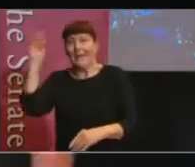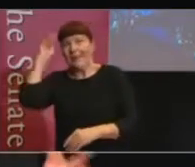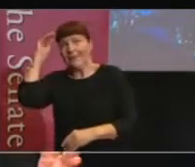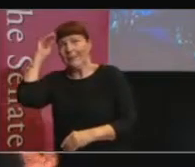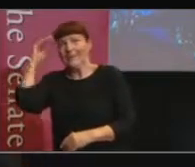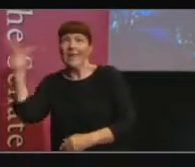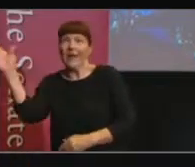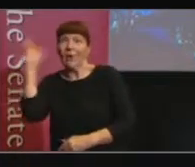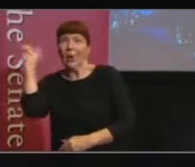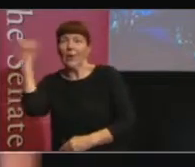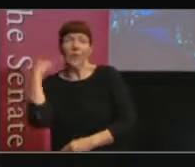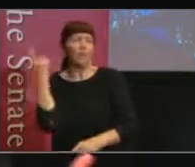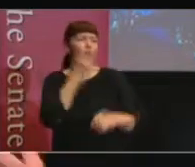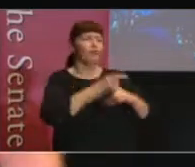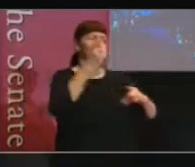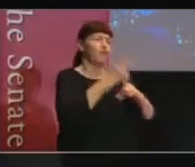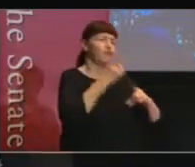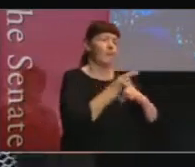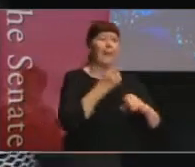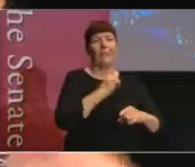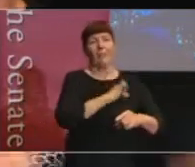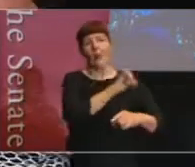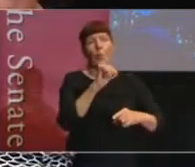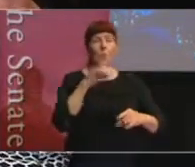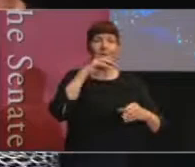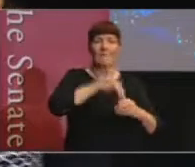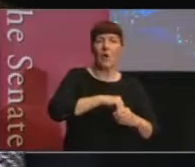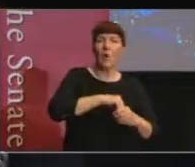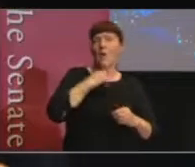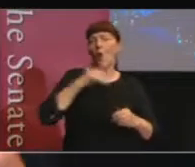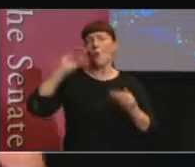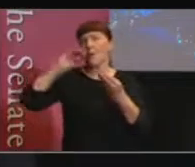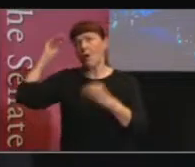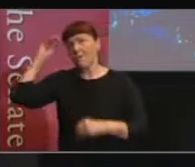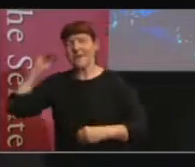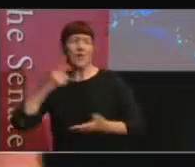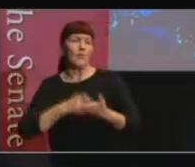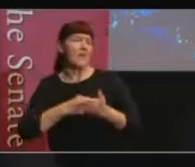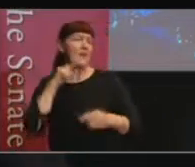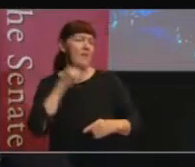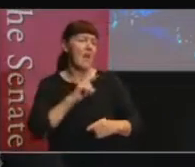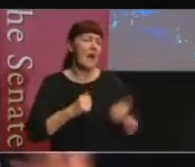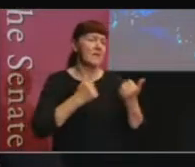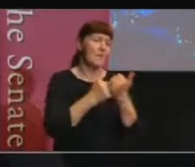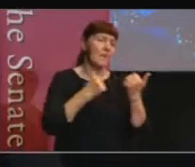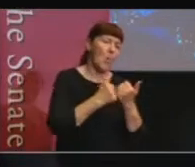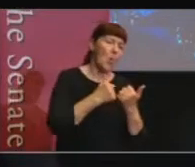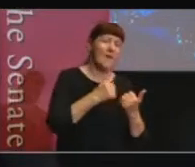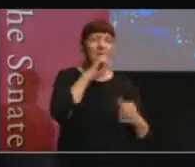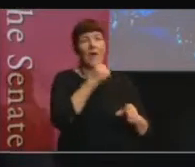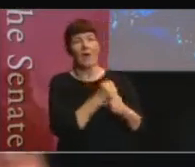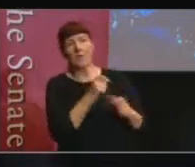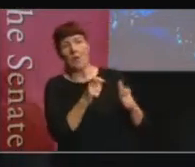spruik their own involvement. You'd expect them to say the committee recommended that. You'd expect them to support it if it was government